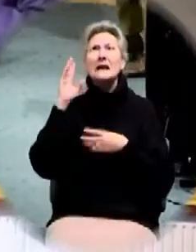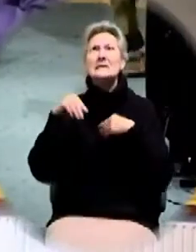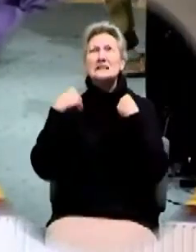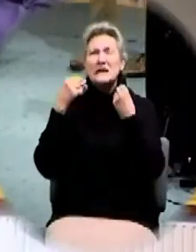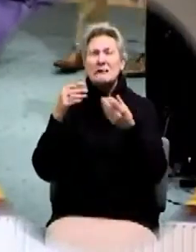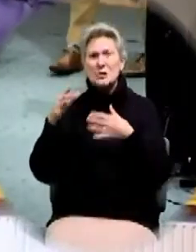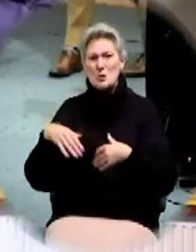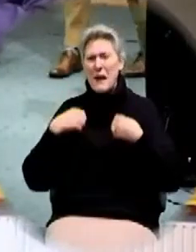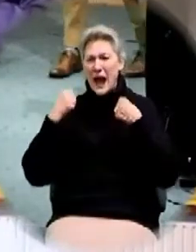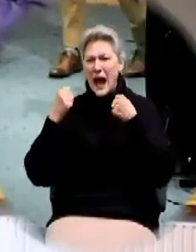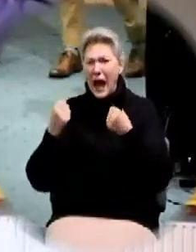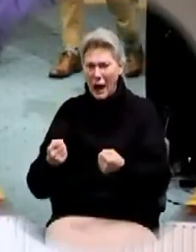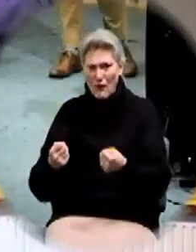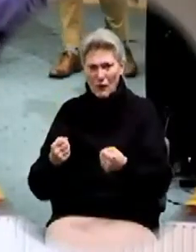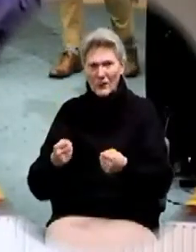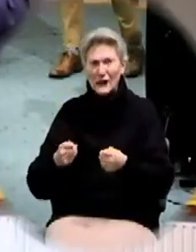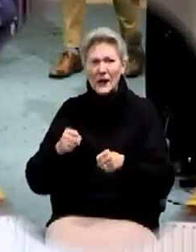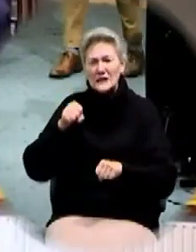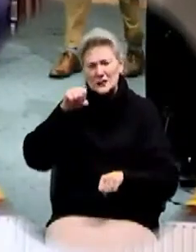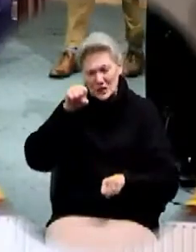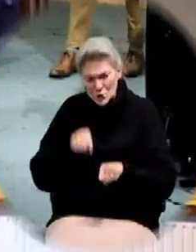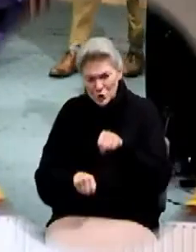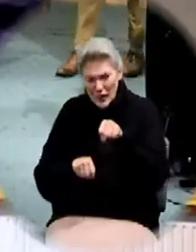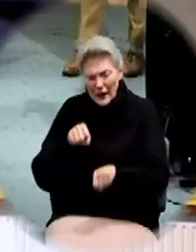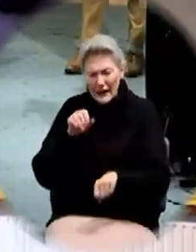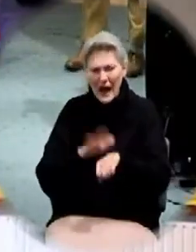to tread on serpents hallelujah